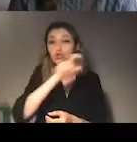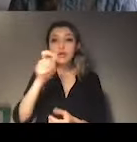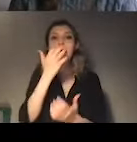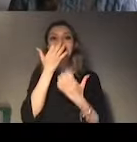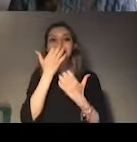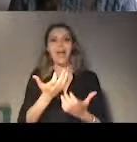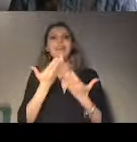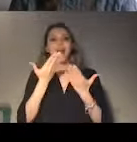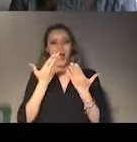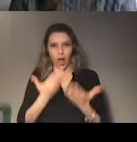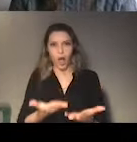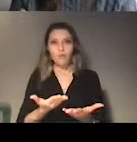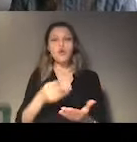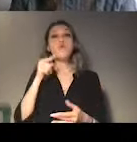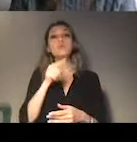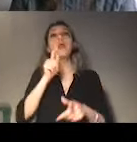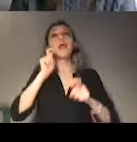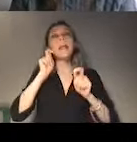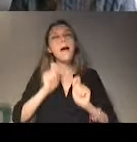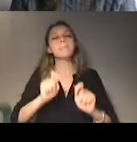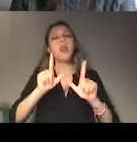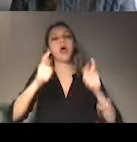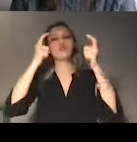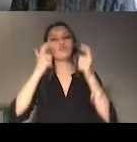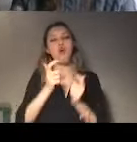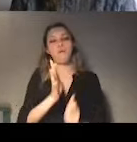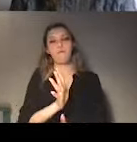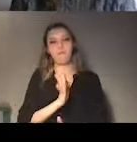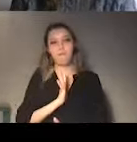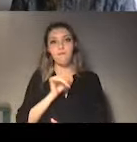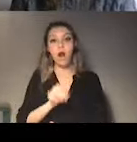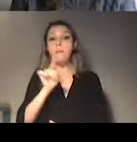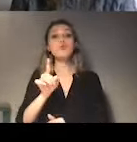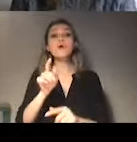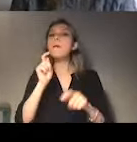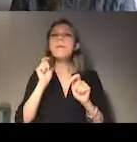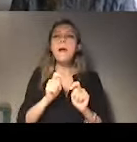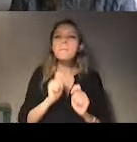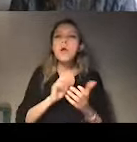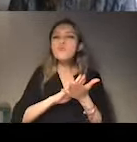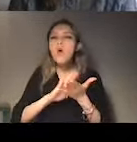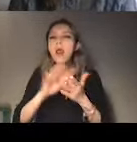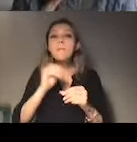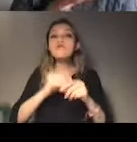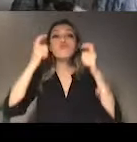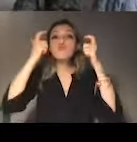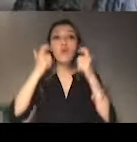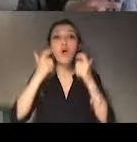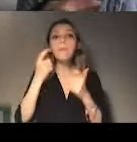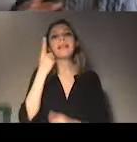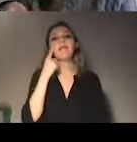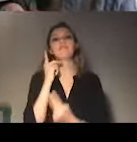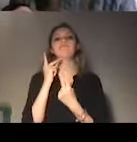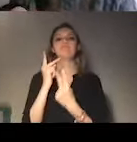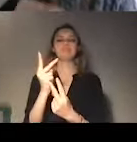In this phase of implementation, of course, the responsibility is on the shoulders of the state, but there are